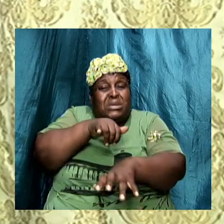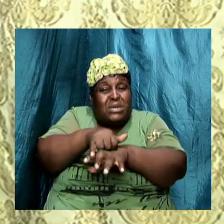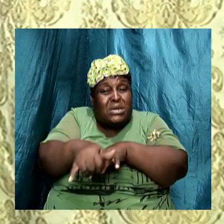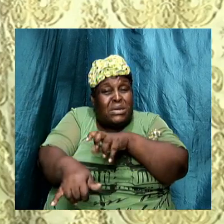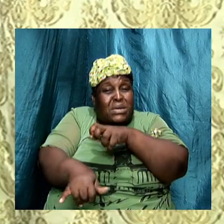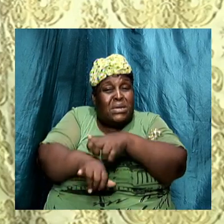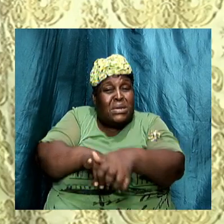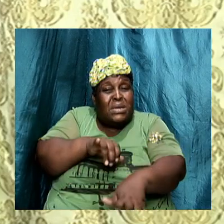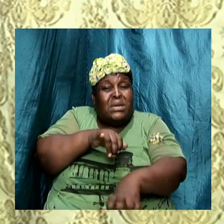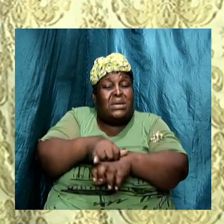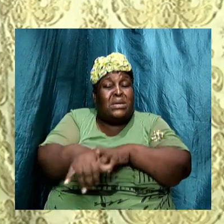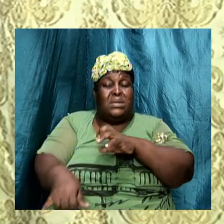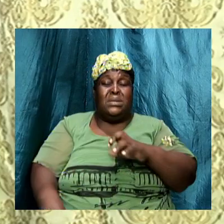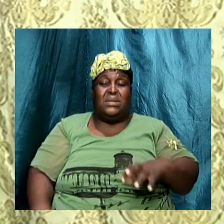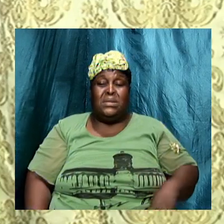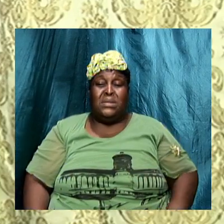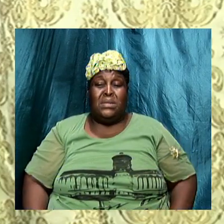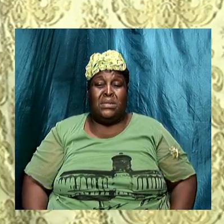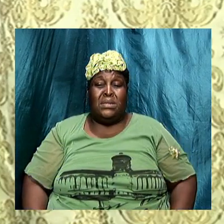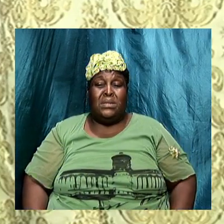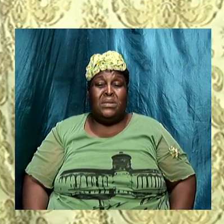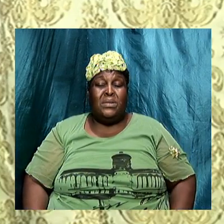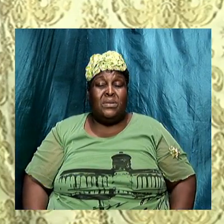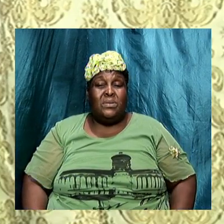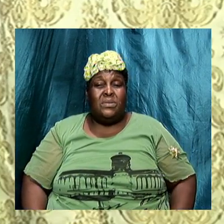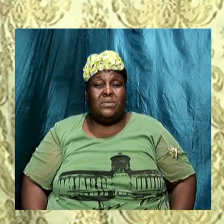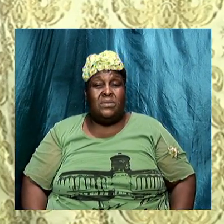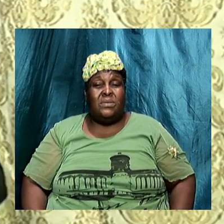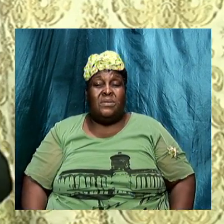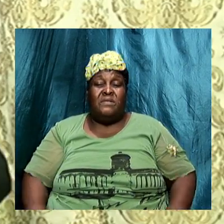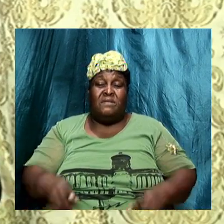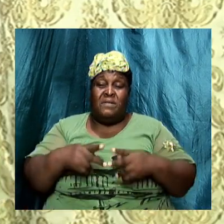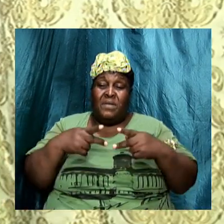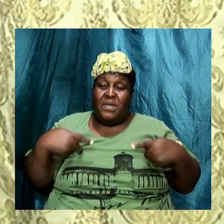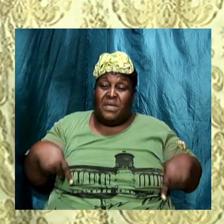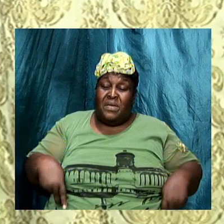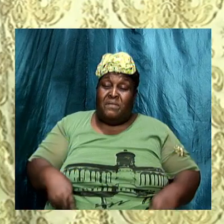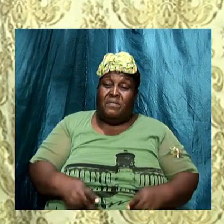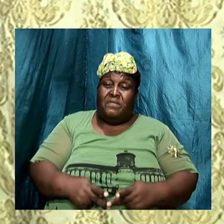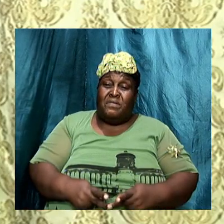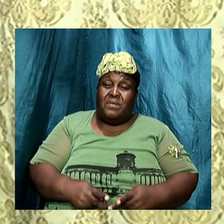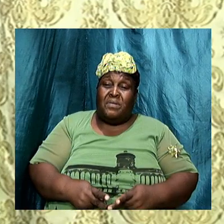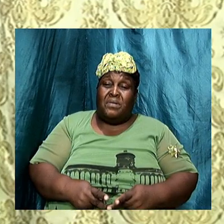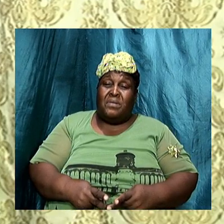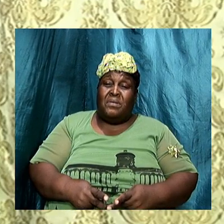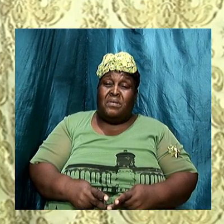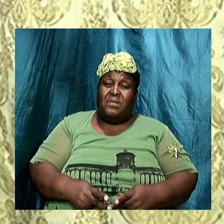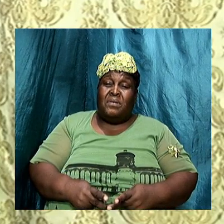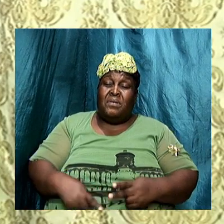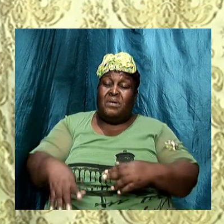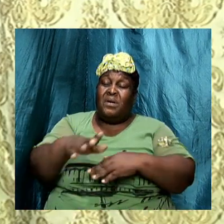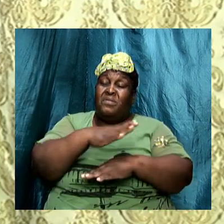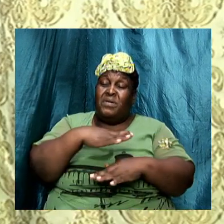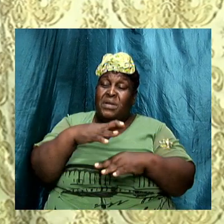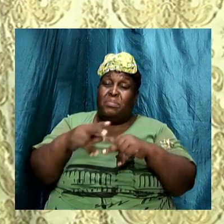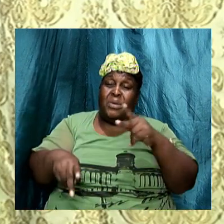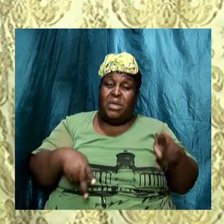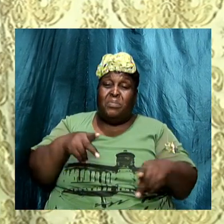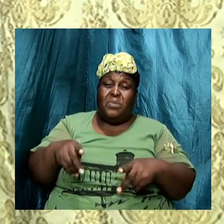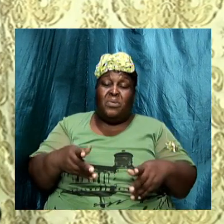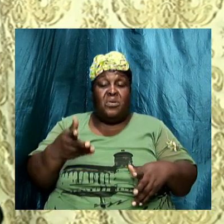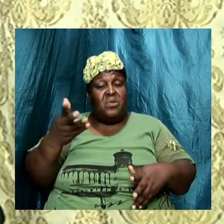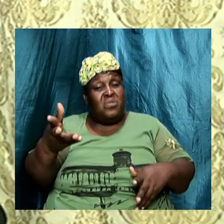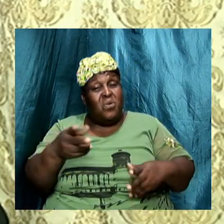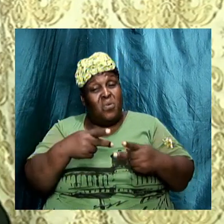yet pervasive influence the Pharisees exerted over the people those who follow the